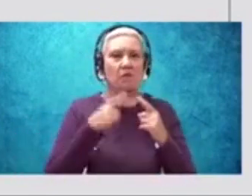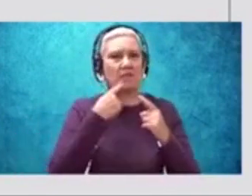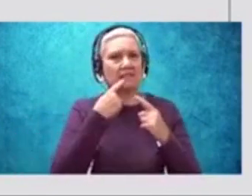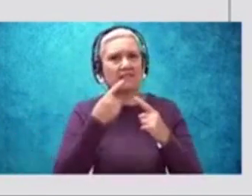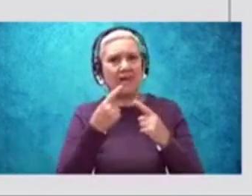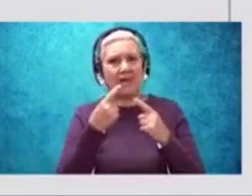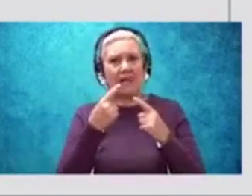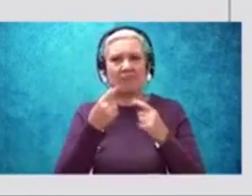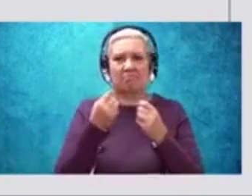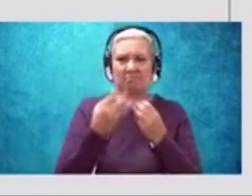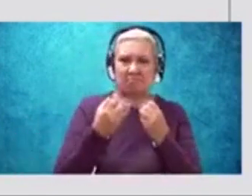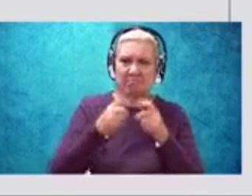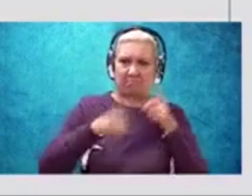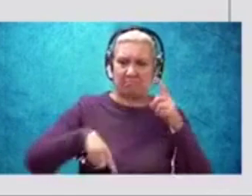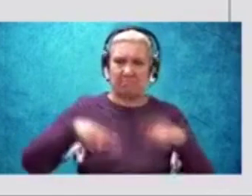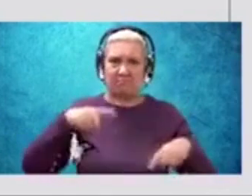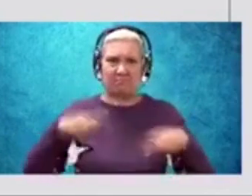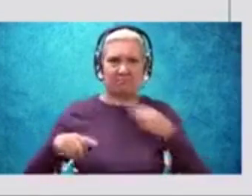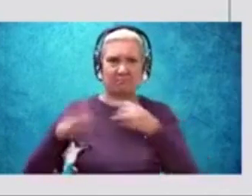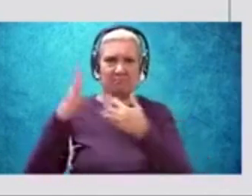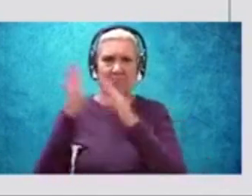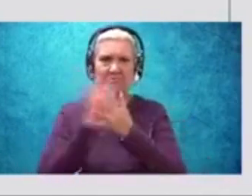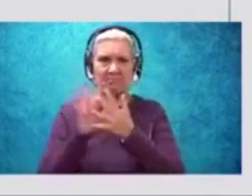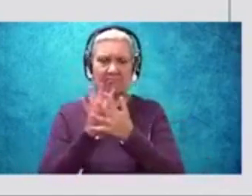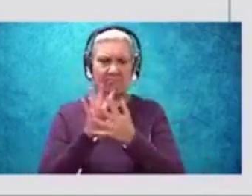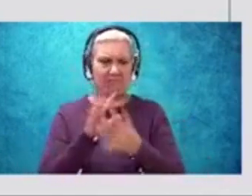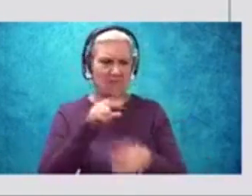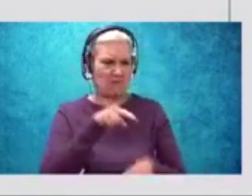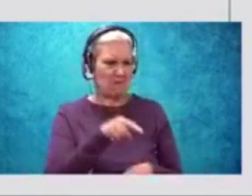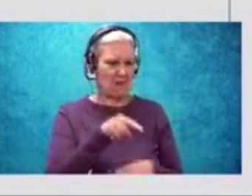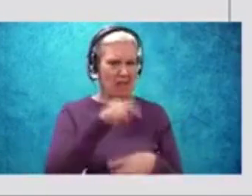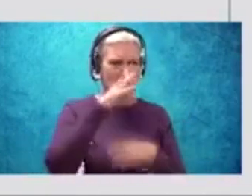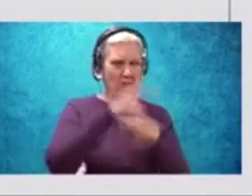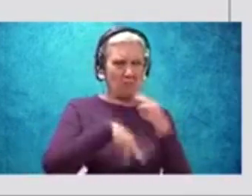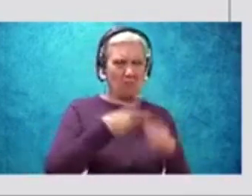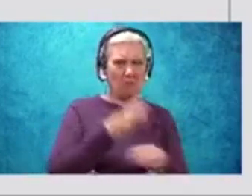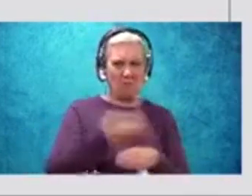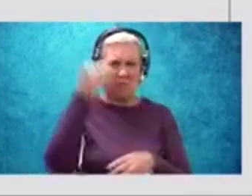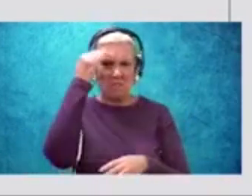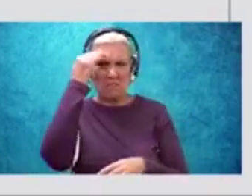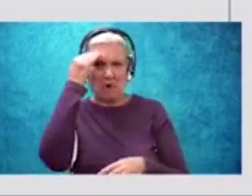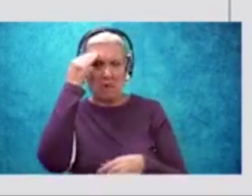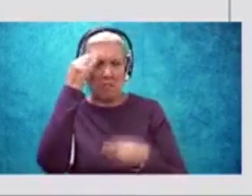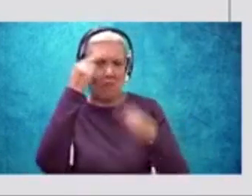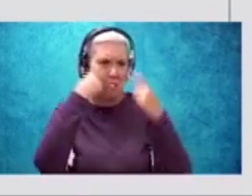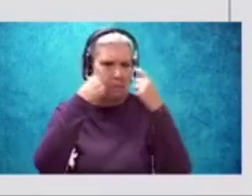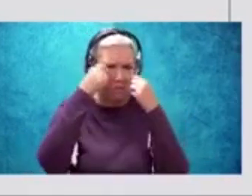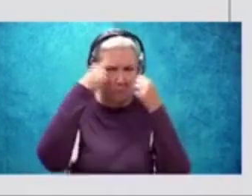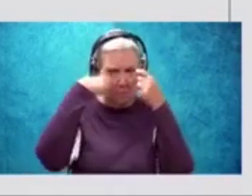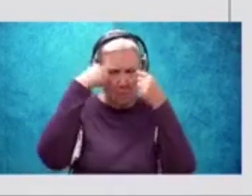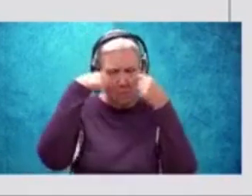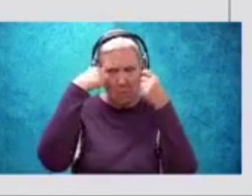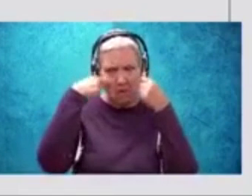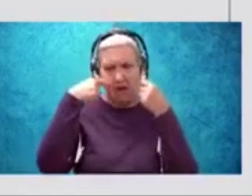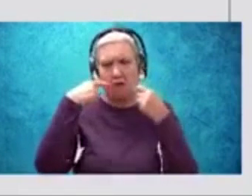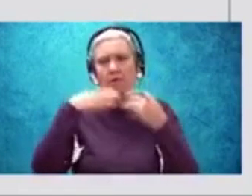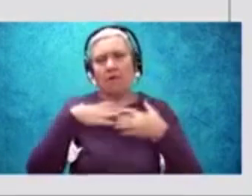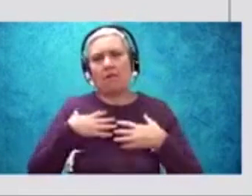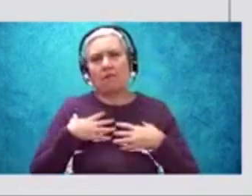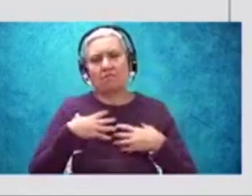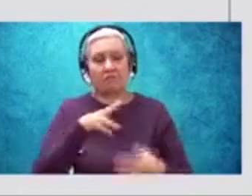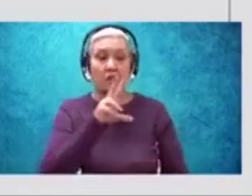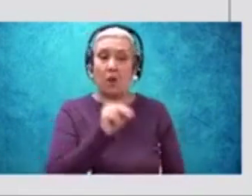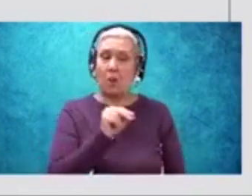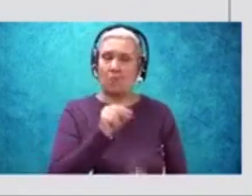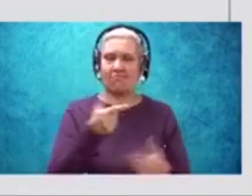subtleties. Why should the world be overwise in counting all our tears and sighs? Nay, let them